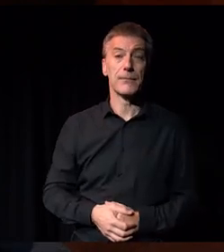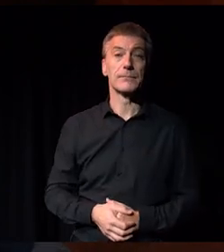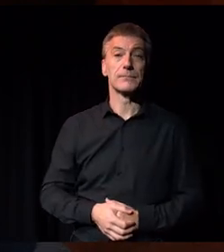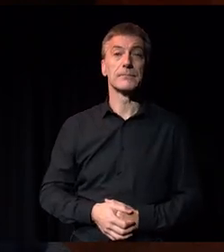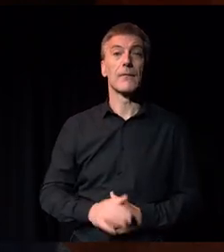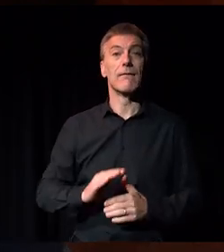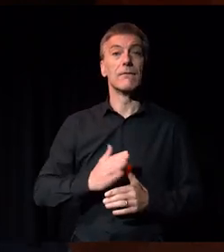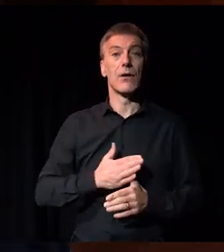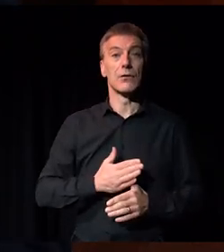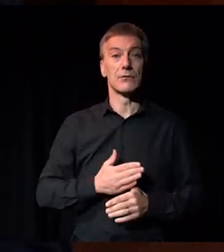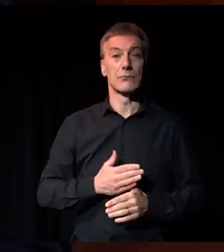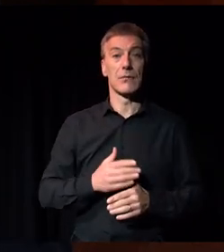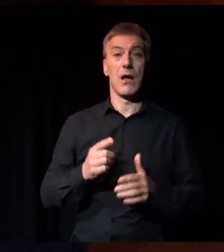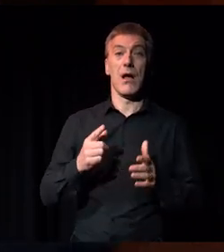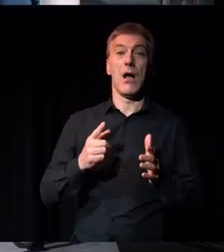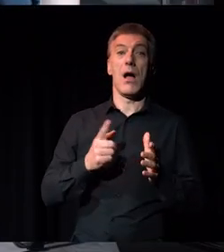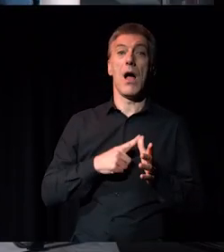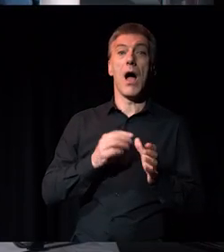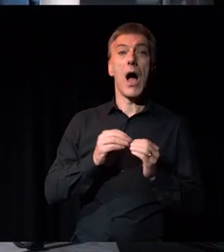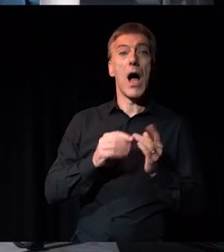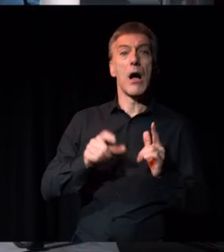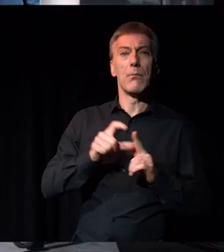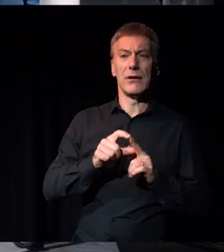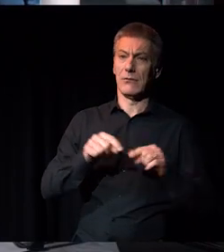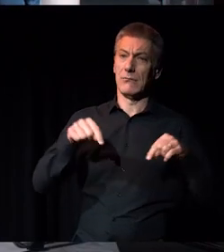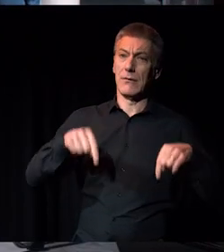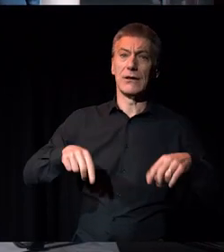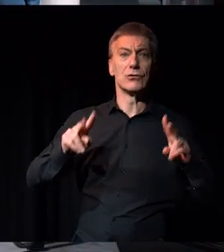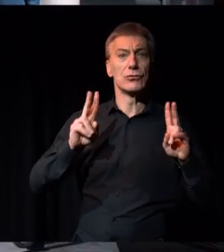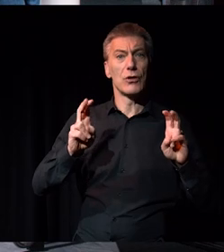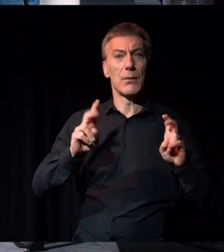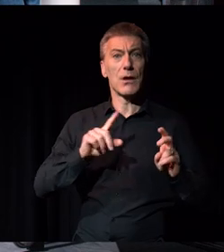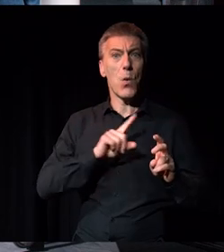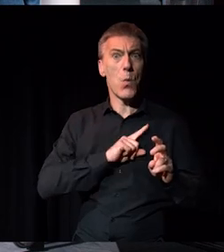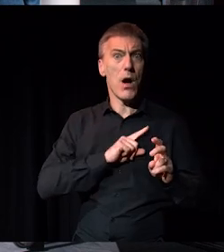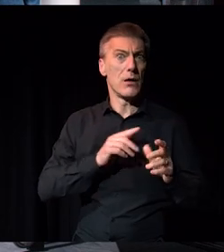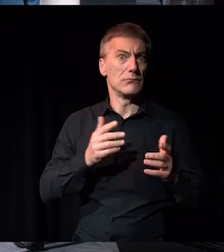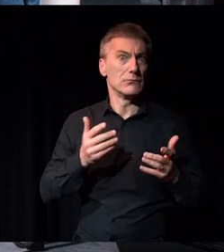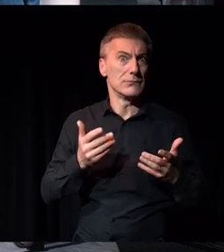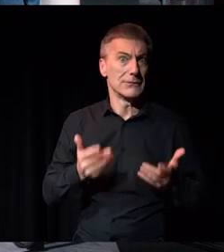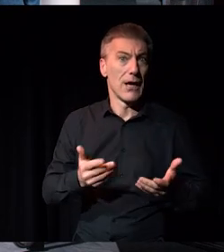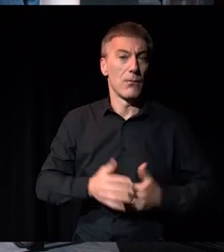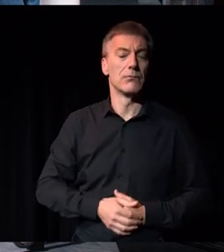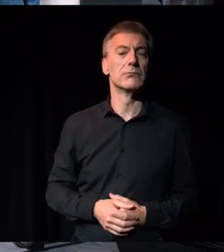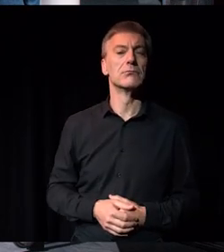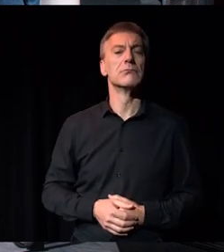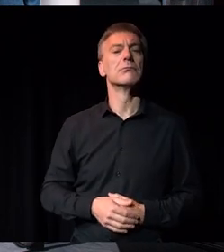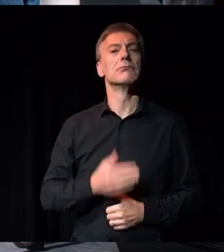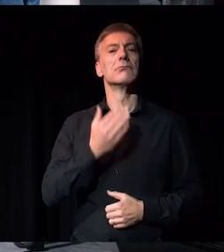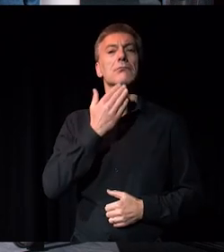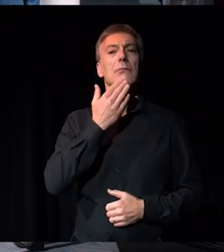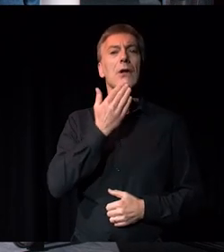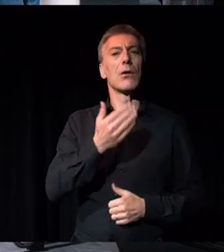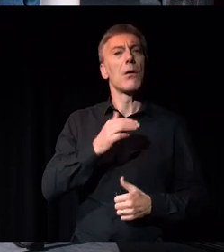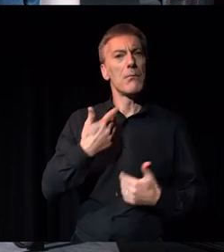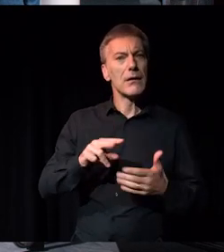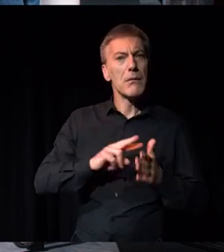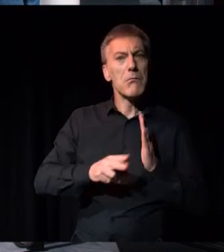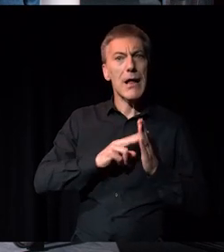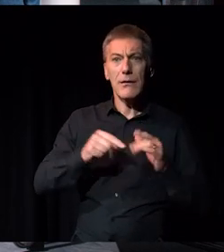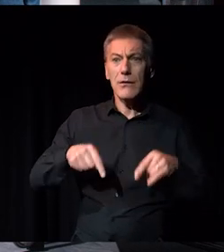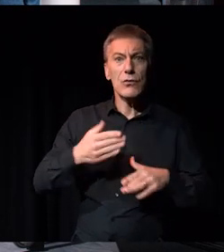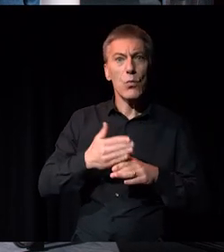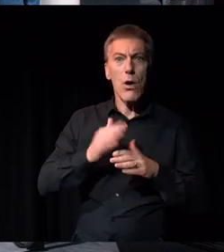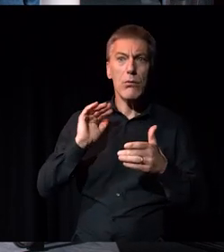So, firstly, Abed, why this topic and why now? Thank you. We've been planning to do this work for a while. It's an